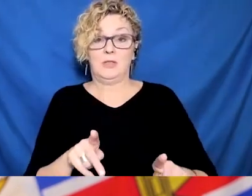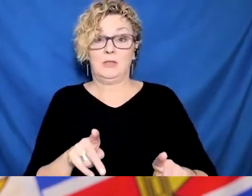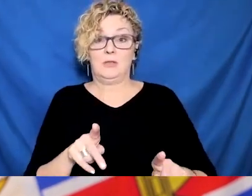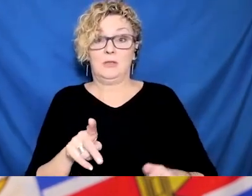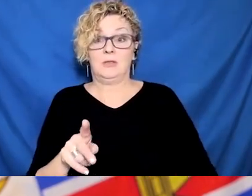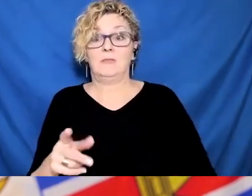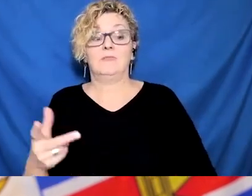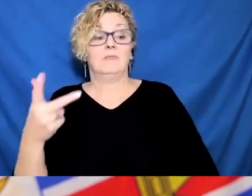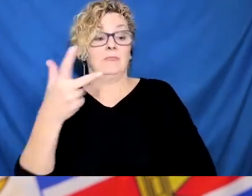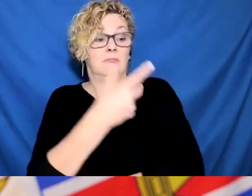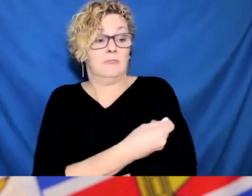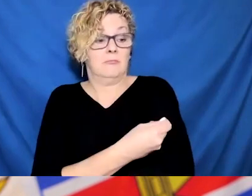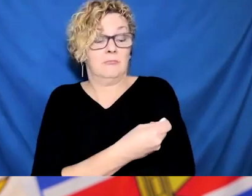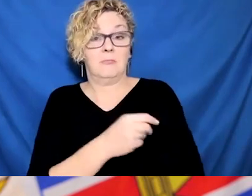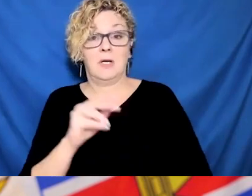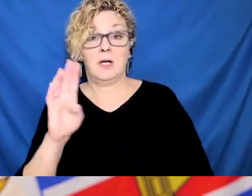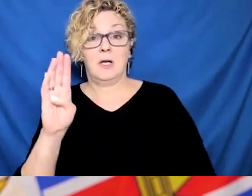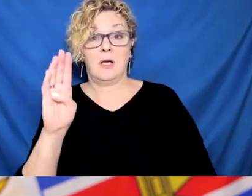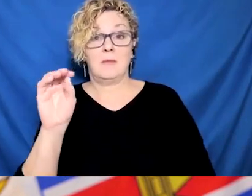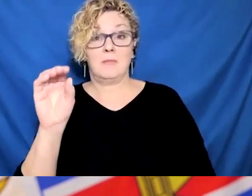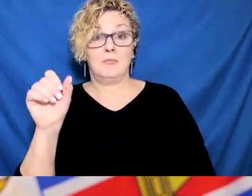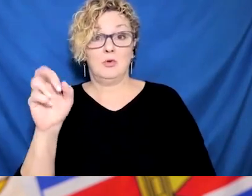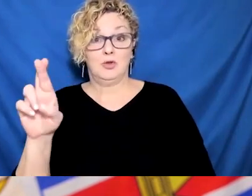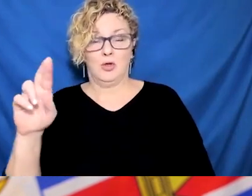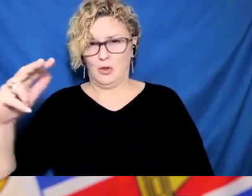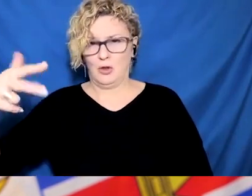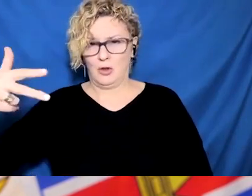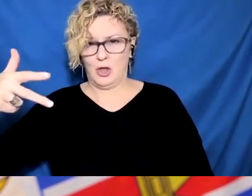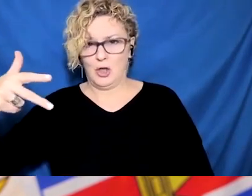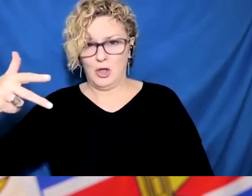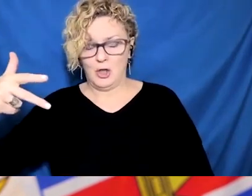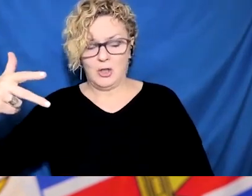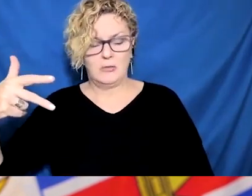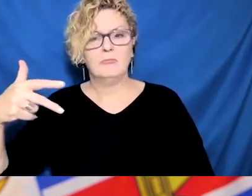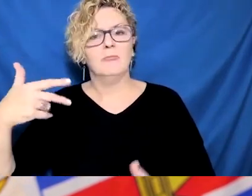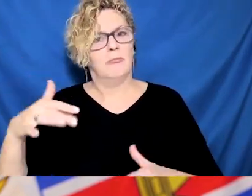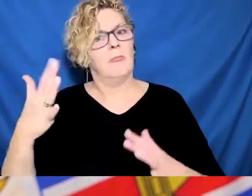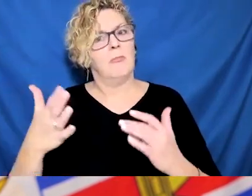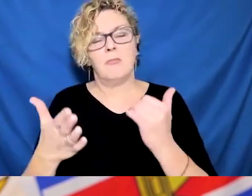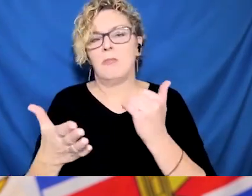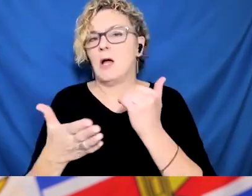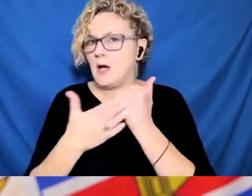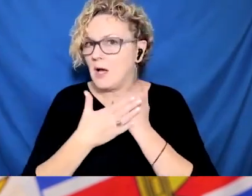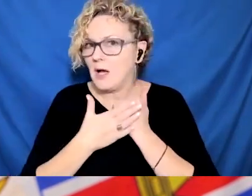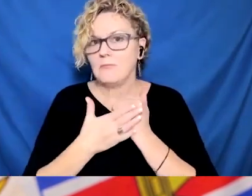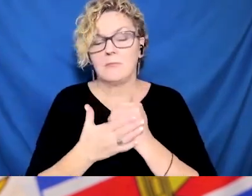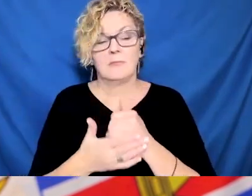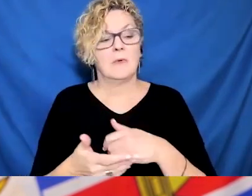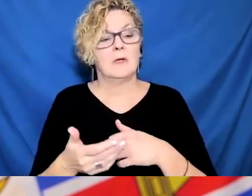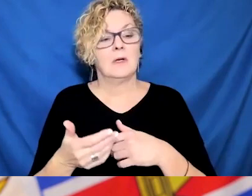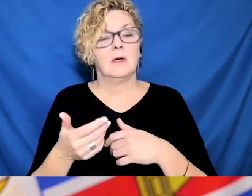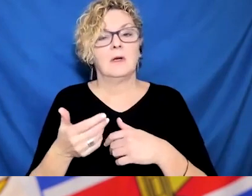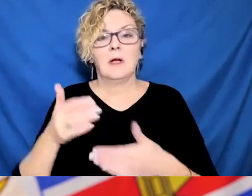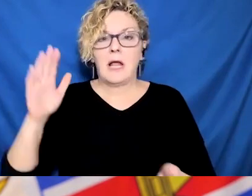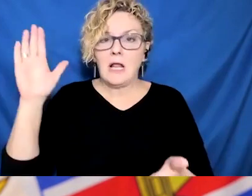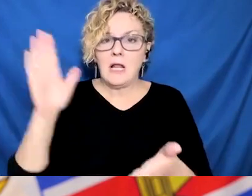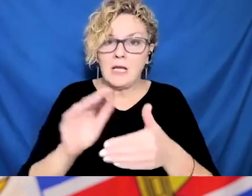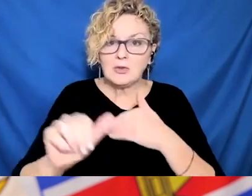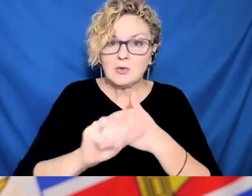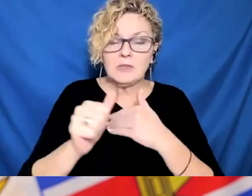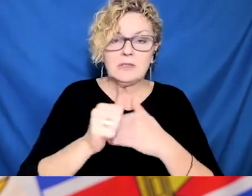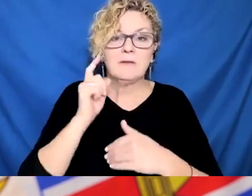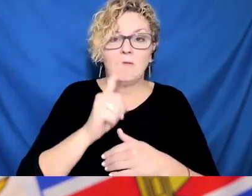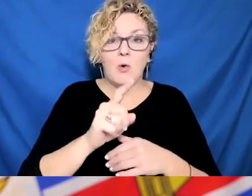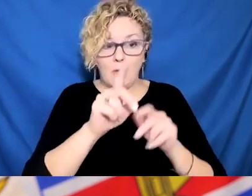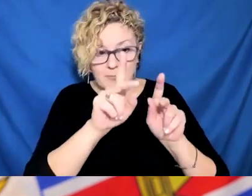Vaccinating With the increase in transmission in our communities, we've also seen increases in cases and outbreaks in long-term care